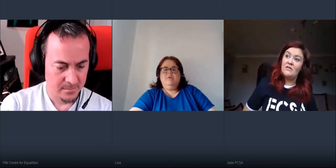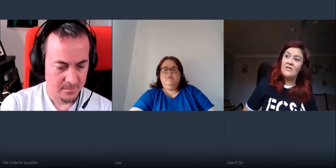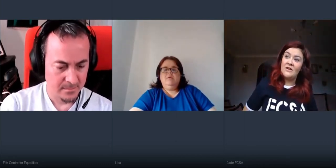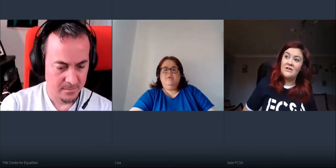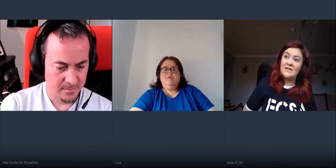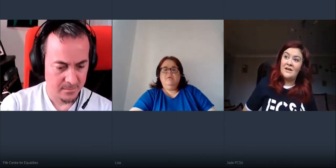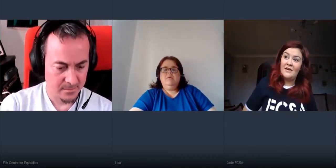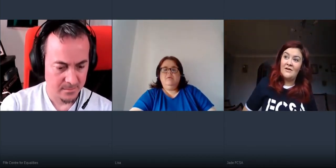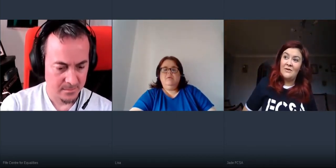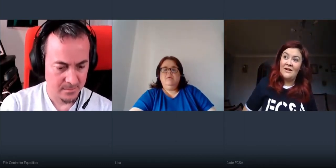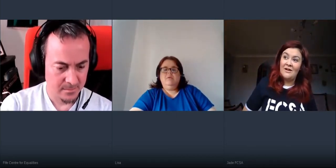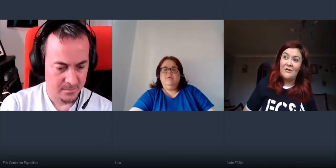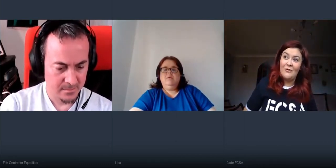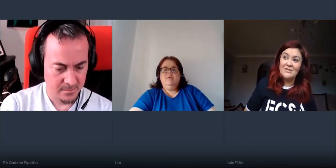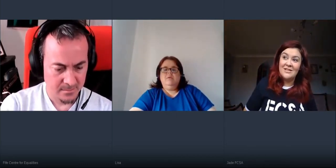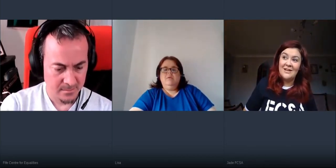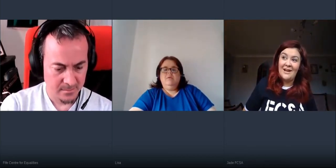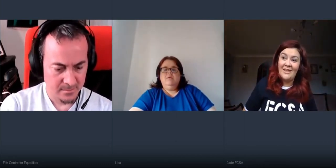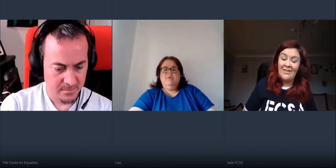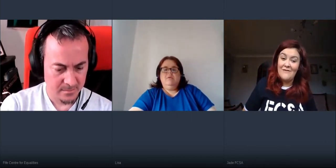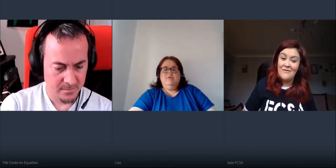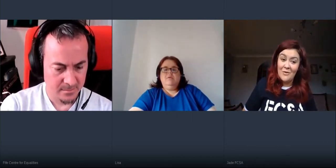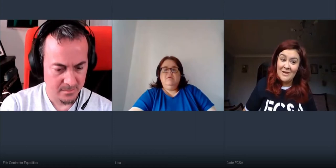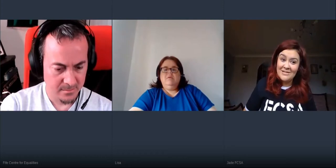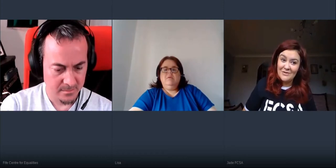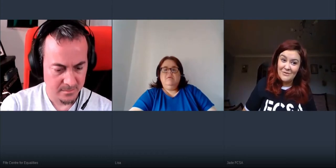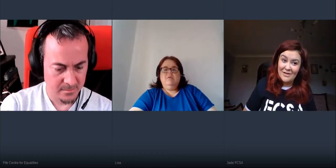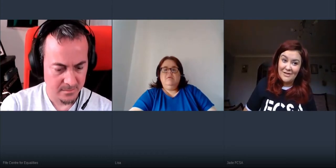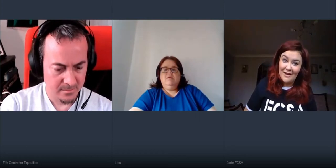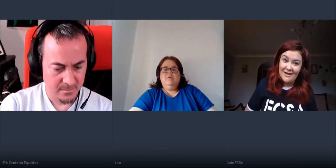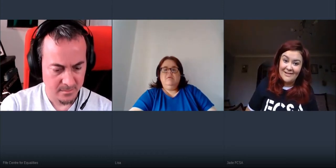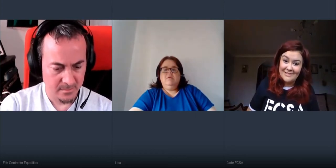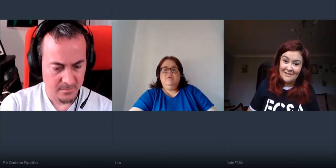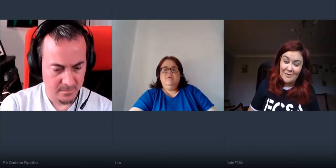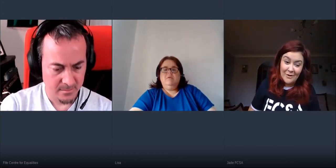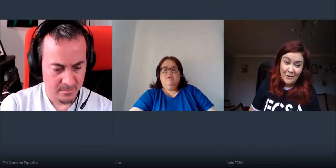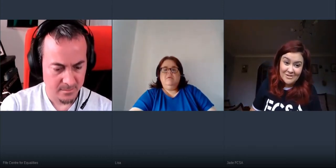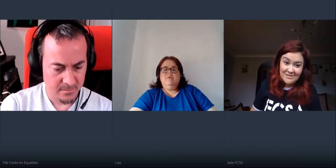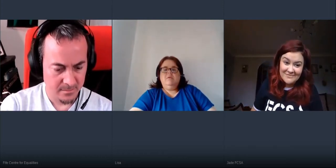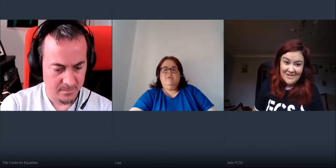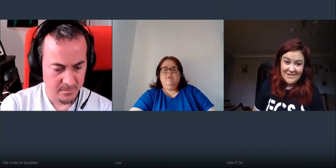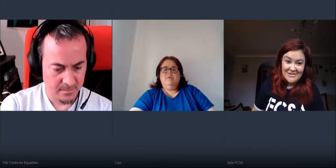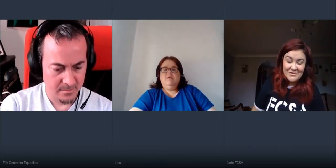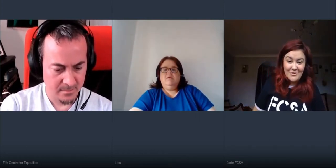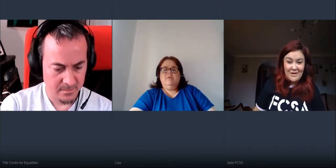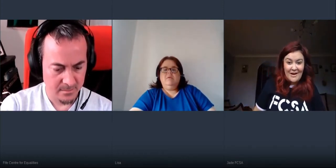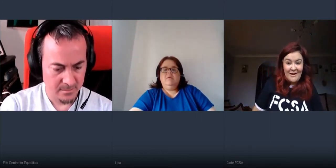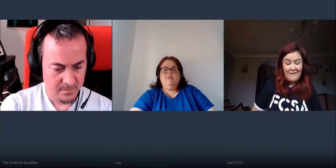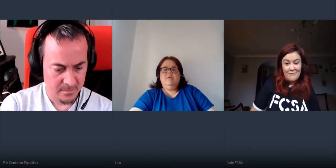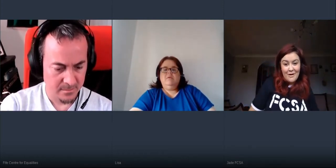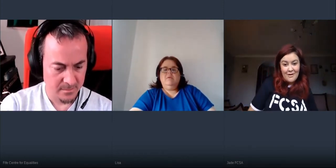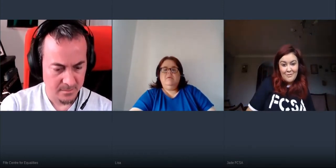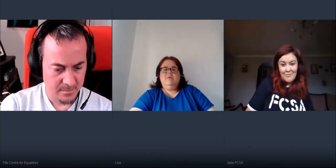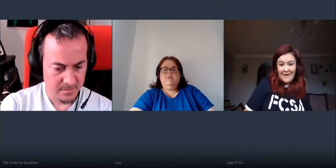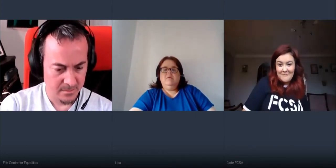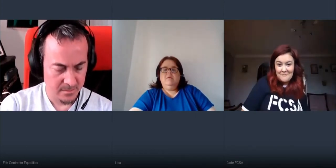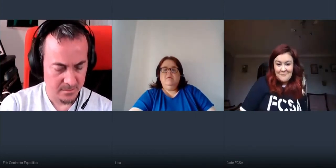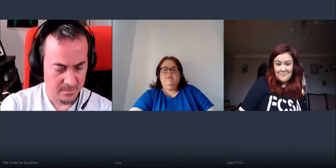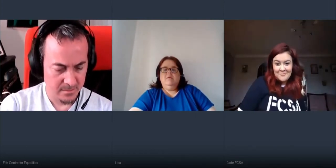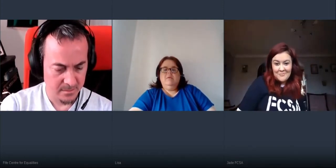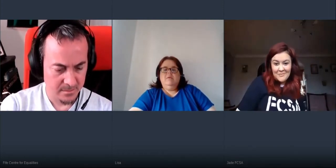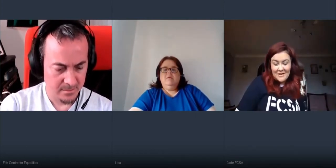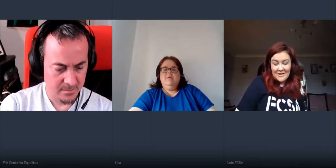on thursday we are hosting a live quiz with a celebrity host so we have mark labette